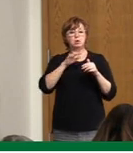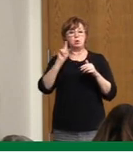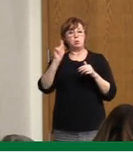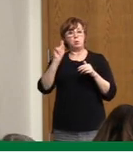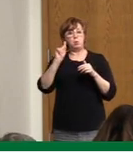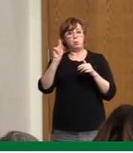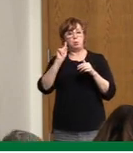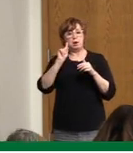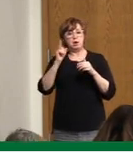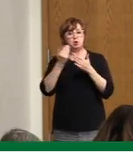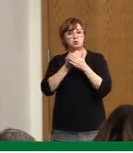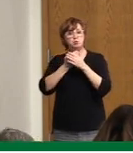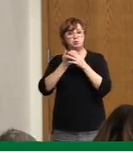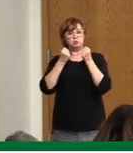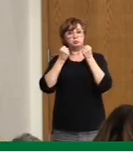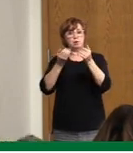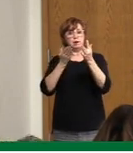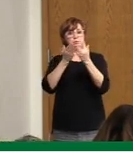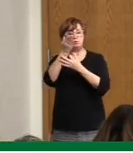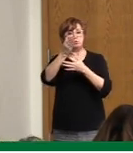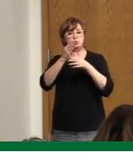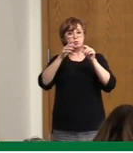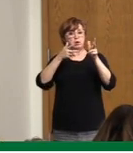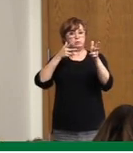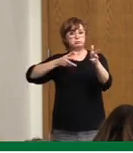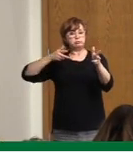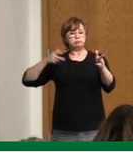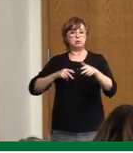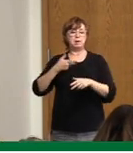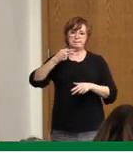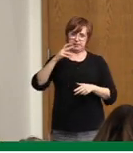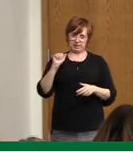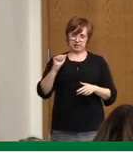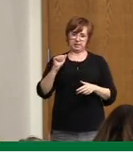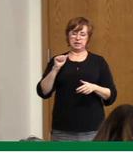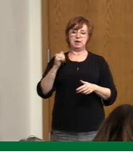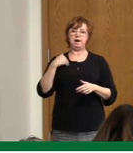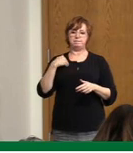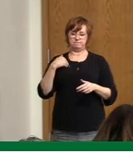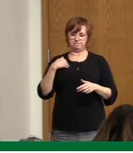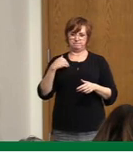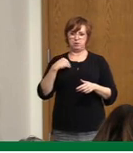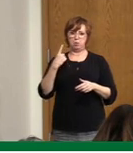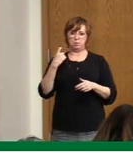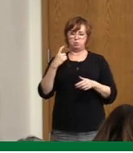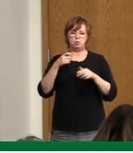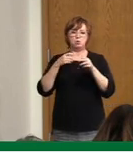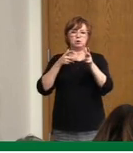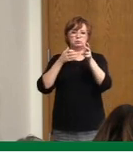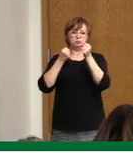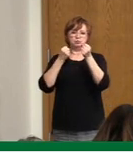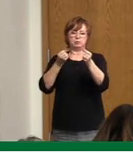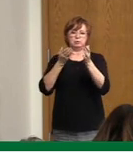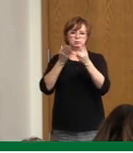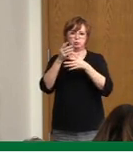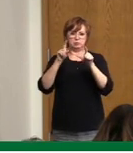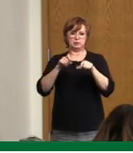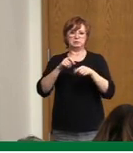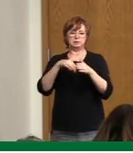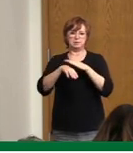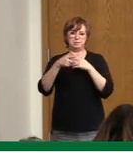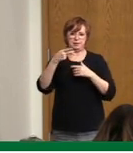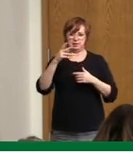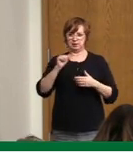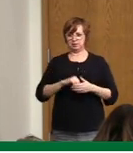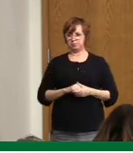that's a backbone of our, you know, COVID offensive strategy. Our contacts are coming down, so this is